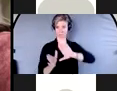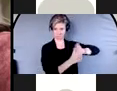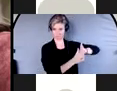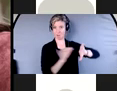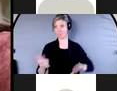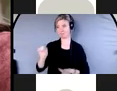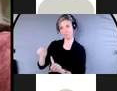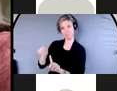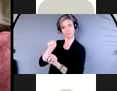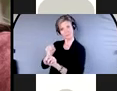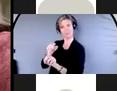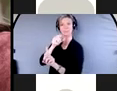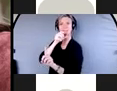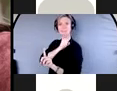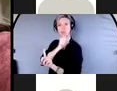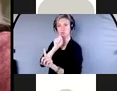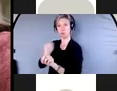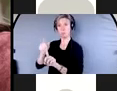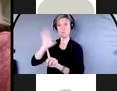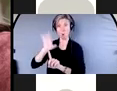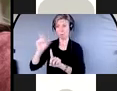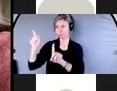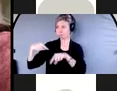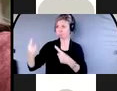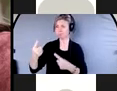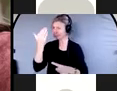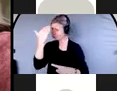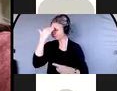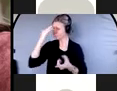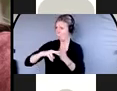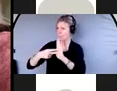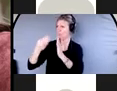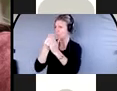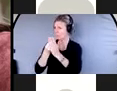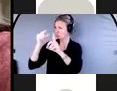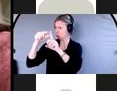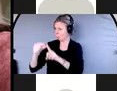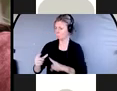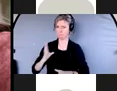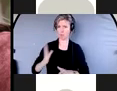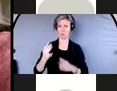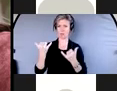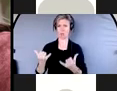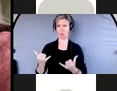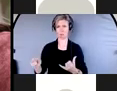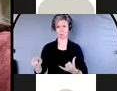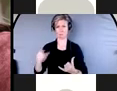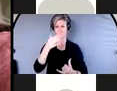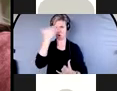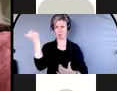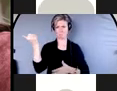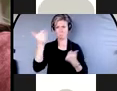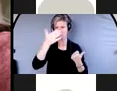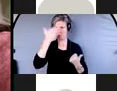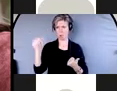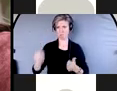maybe there's some capacity issues happening. So if the person never knew before and they don't know it now, you can't say that